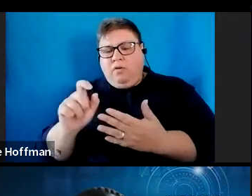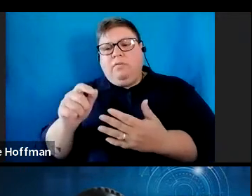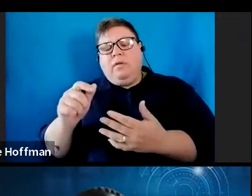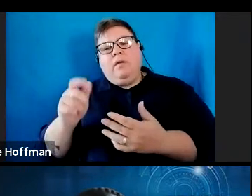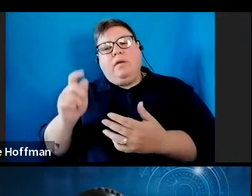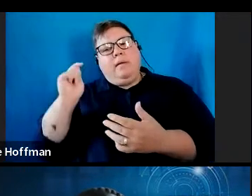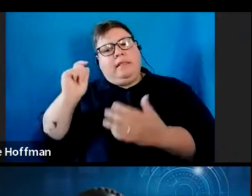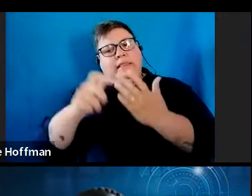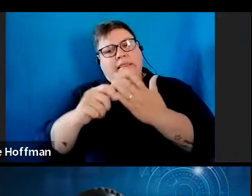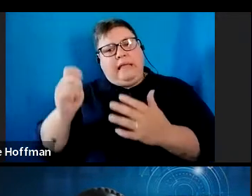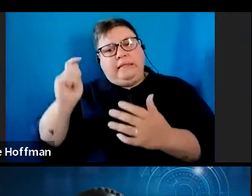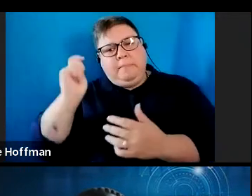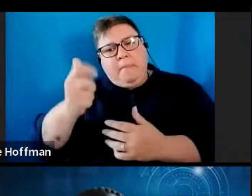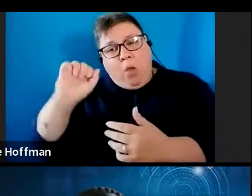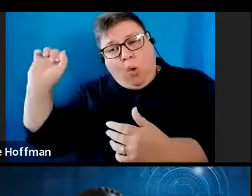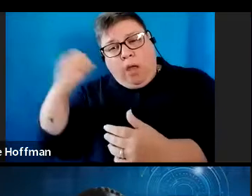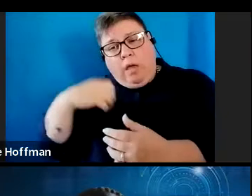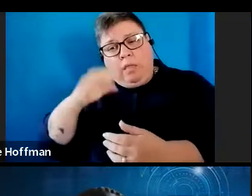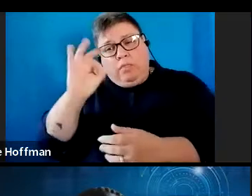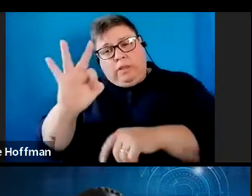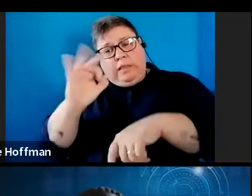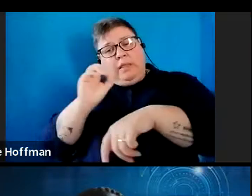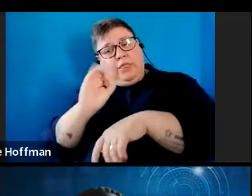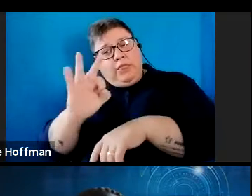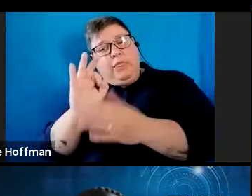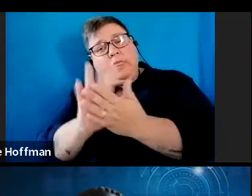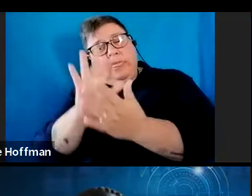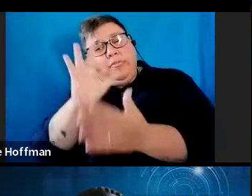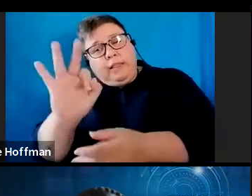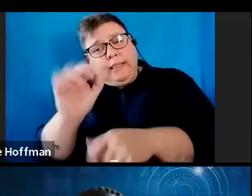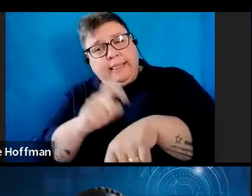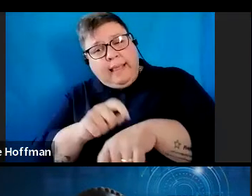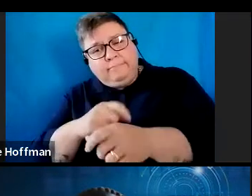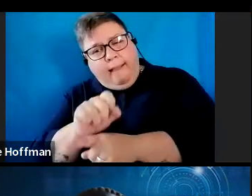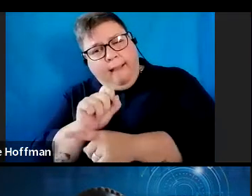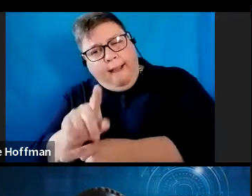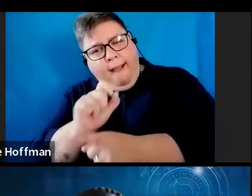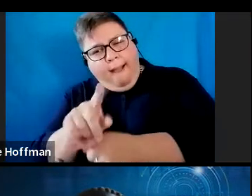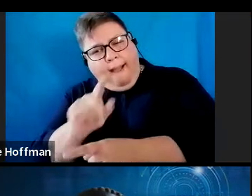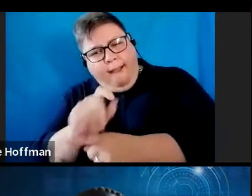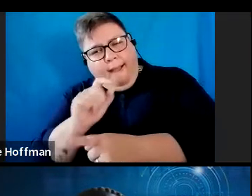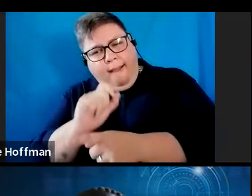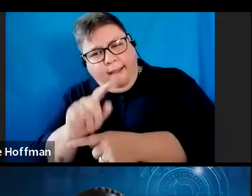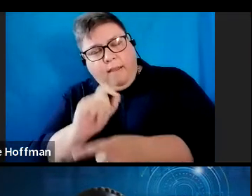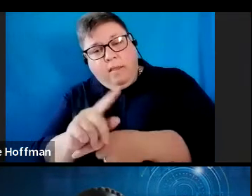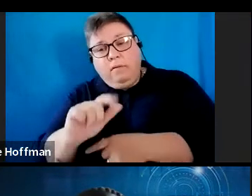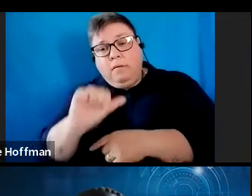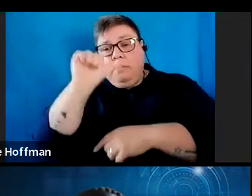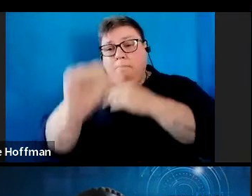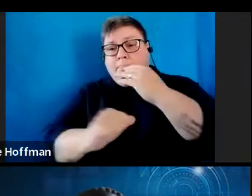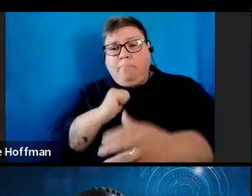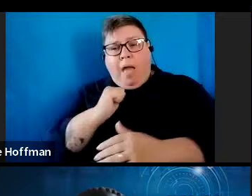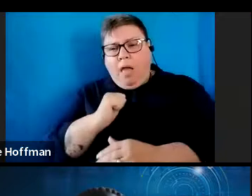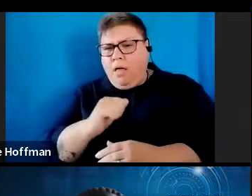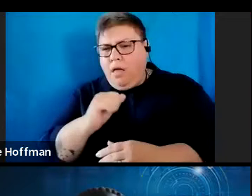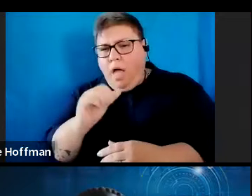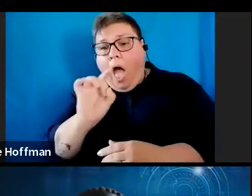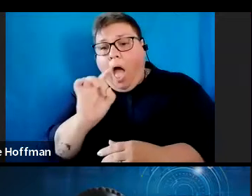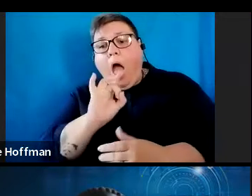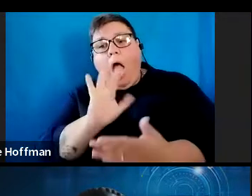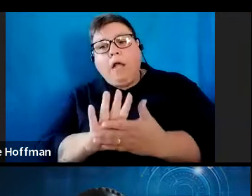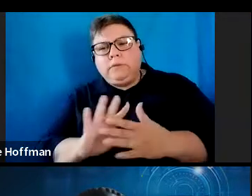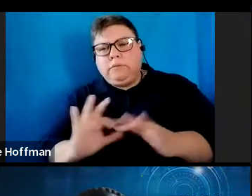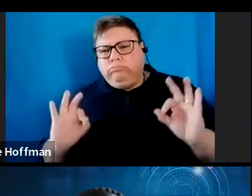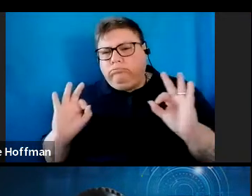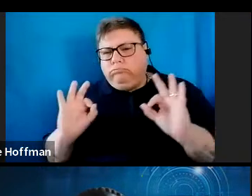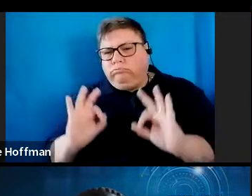13 times. The system gave us an error and the tax directive did not come back from source. We are not sure